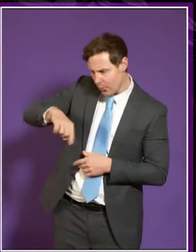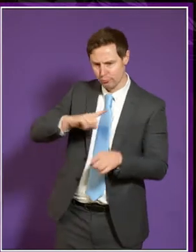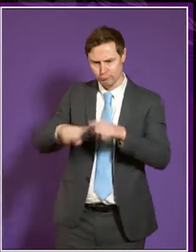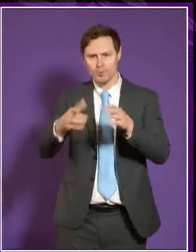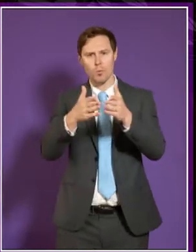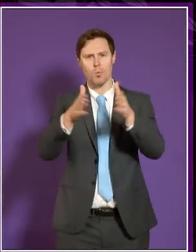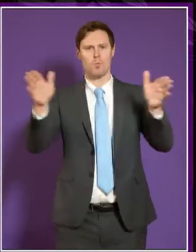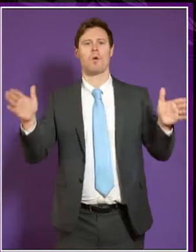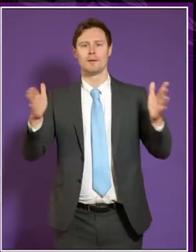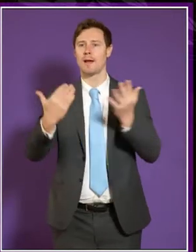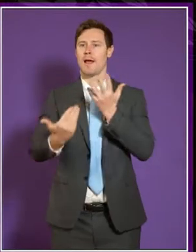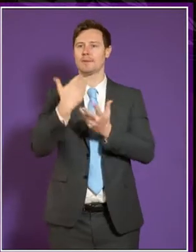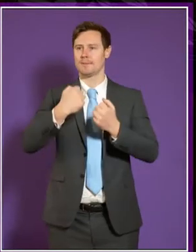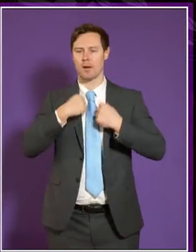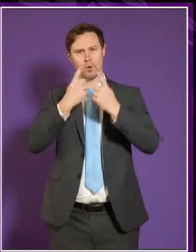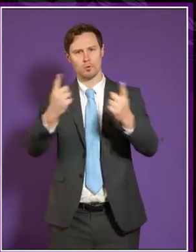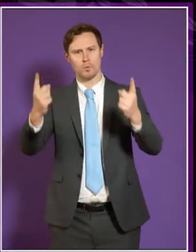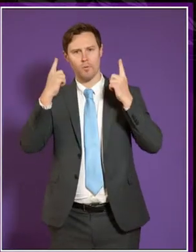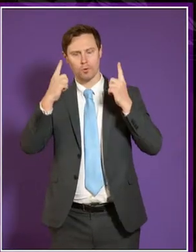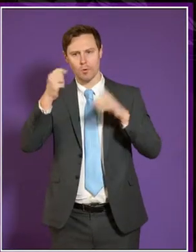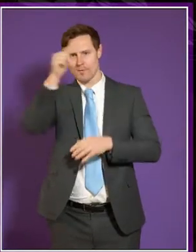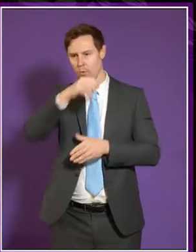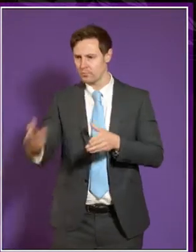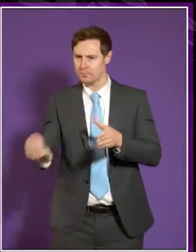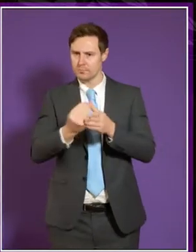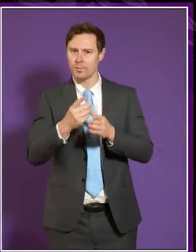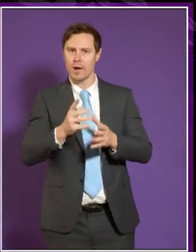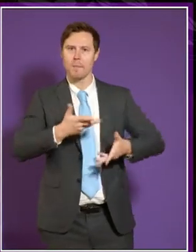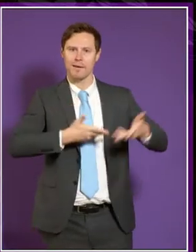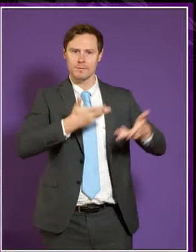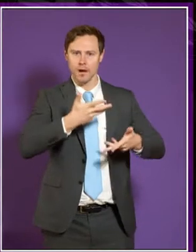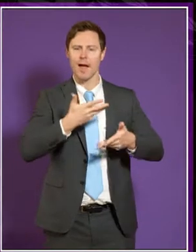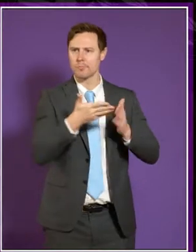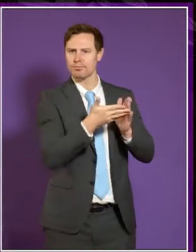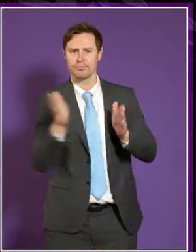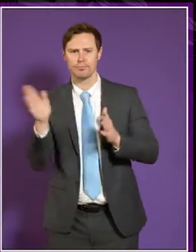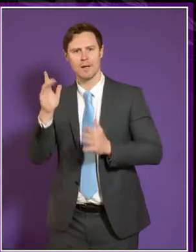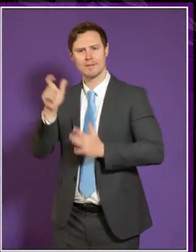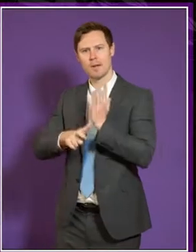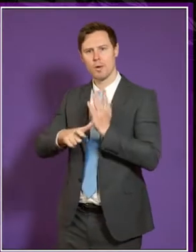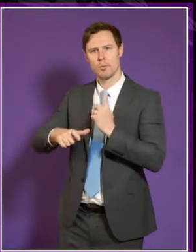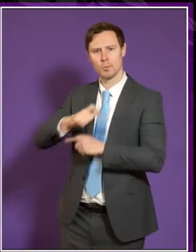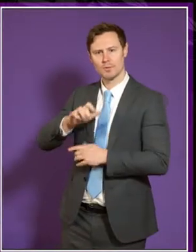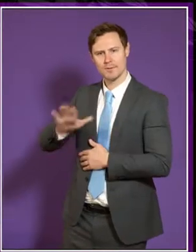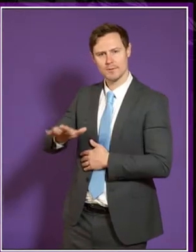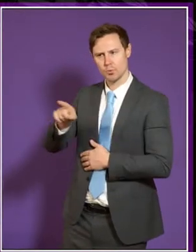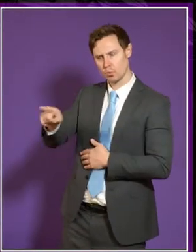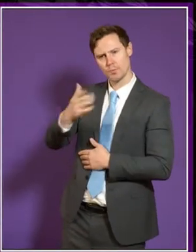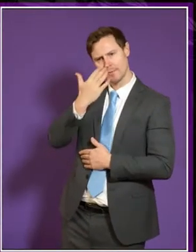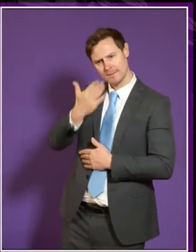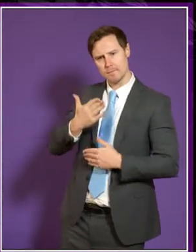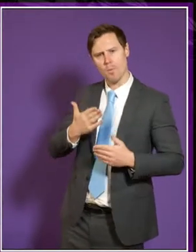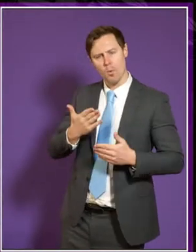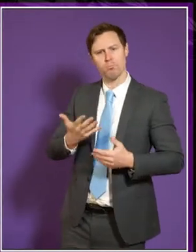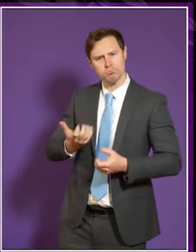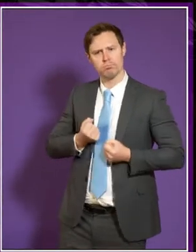access to our universities, particularly around BSL and the wider disabled community. And you seem quite open to the